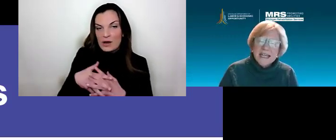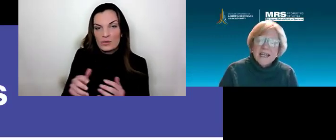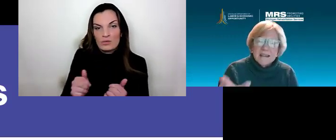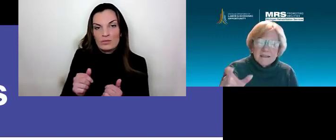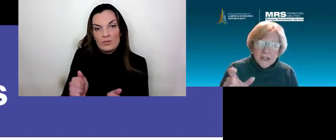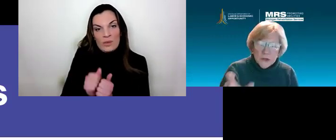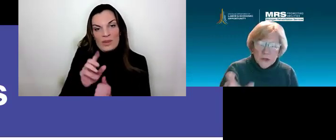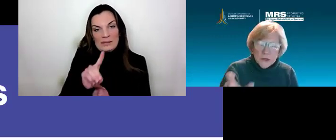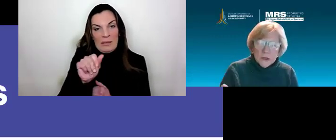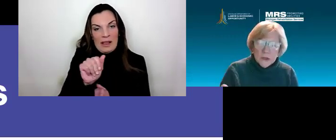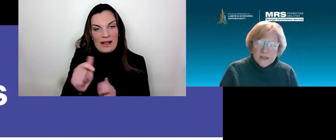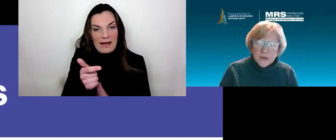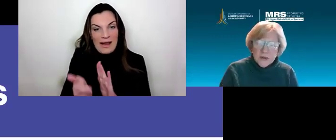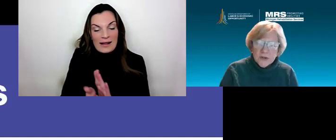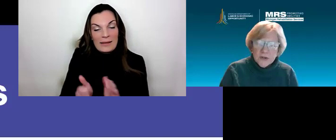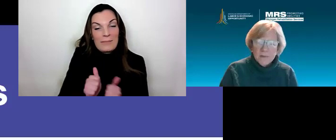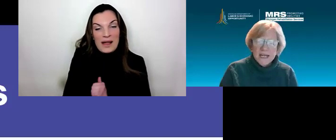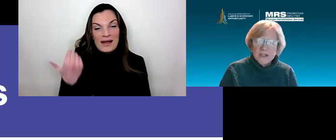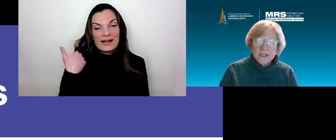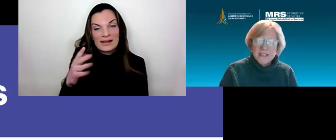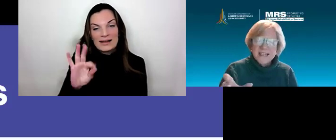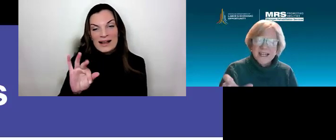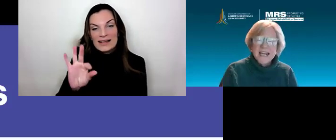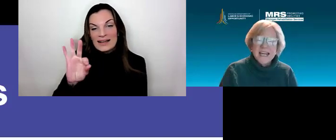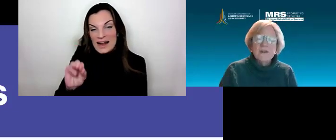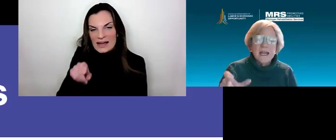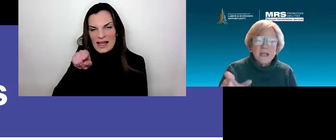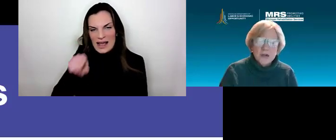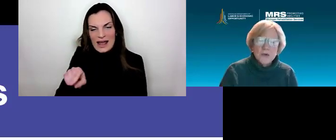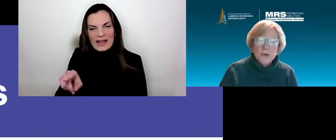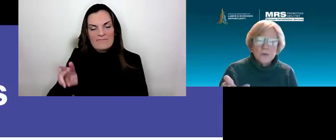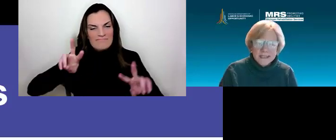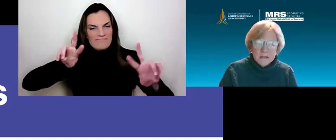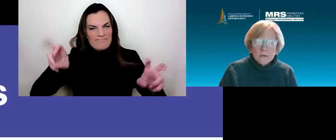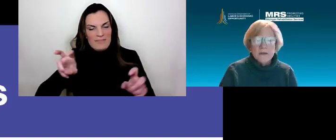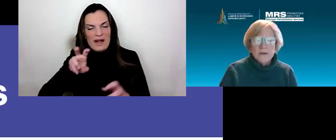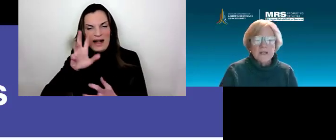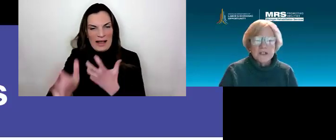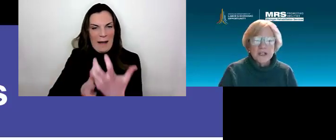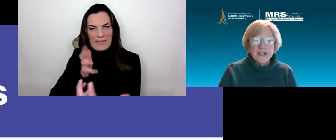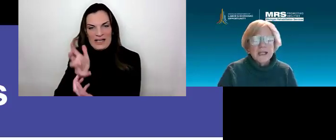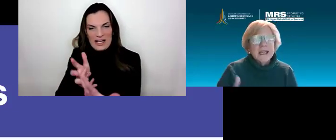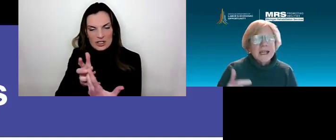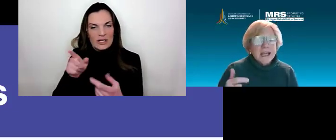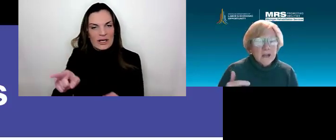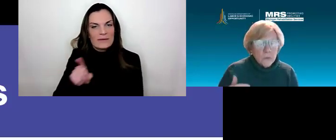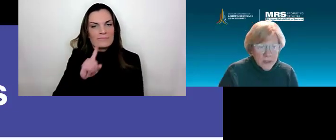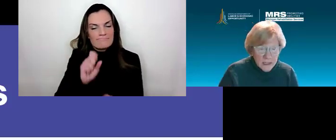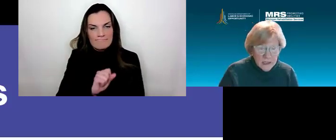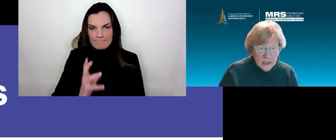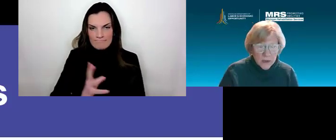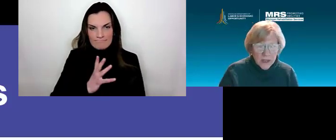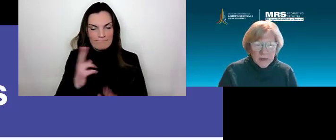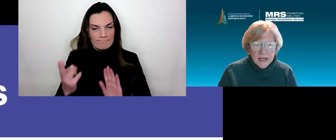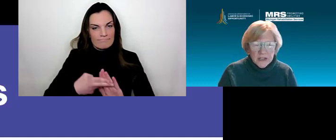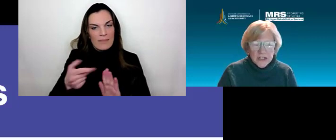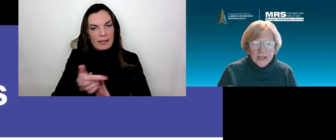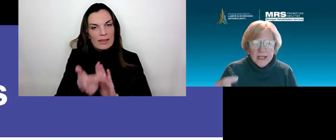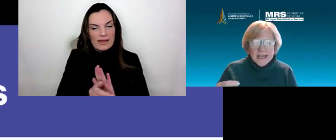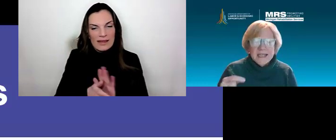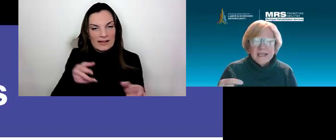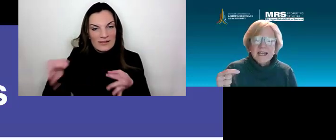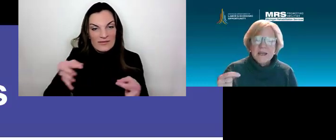1990, they utilized the term accommodations and they gave it a new legal definition. A reasonable